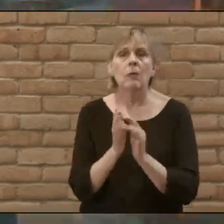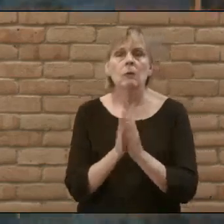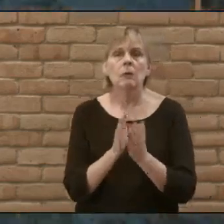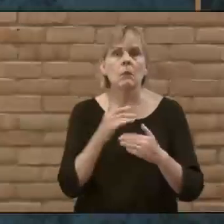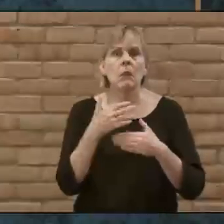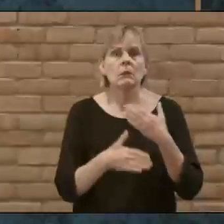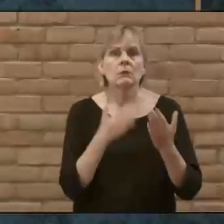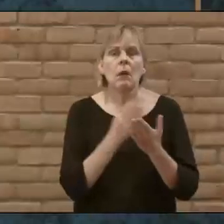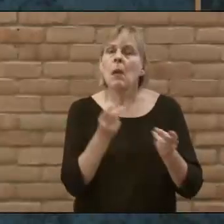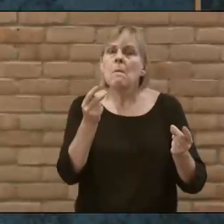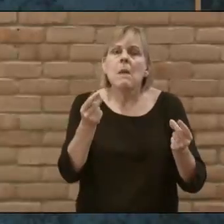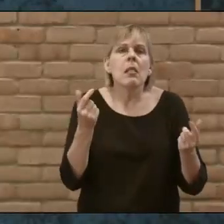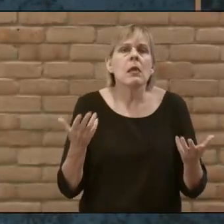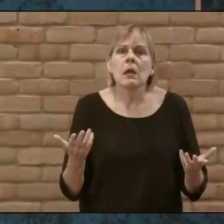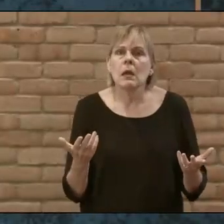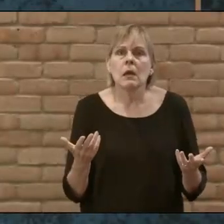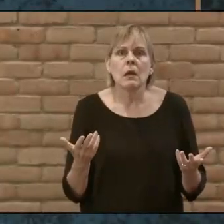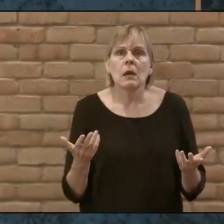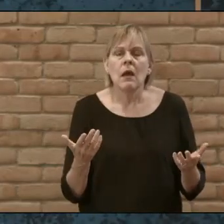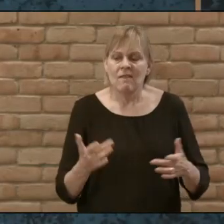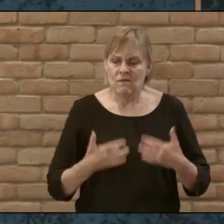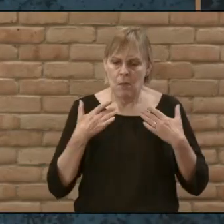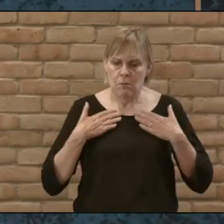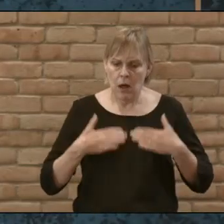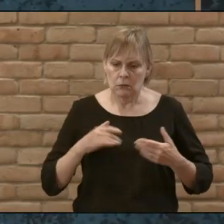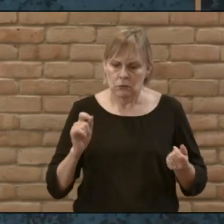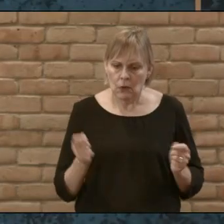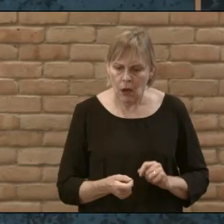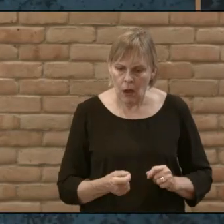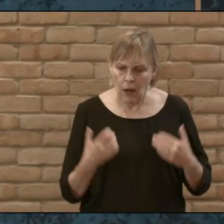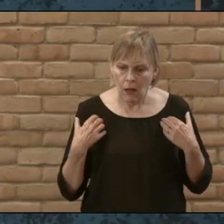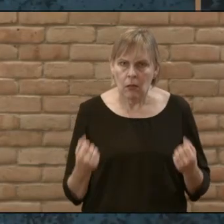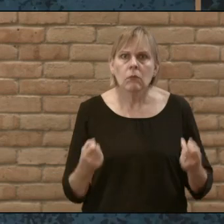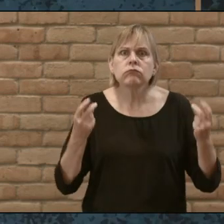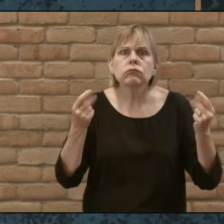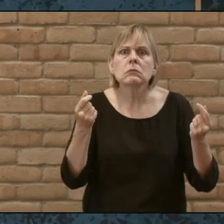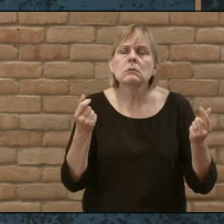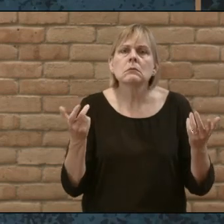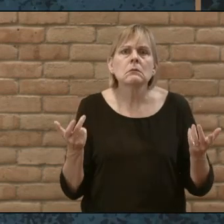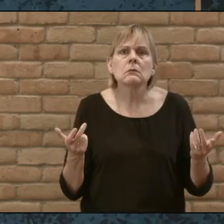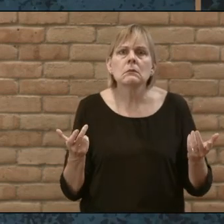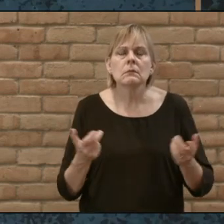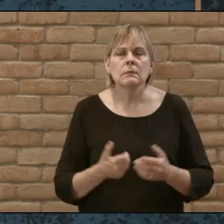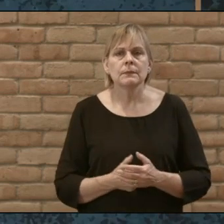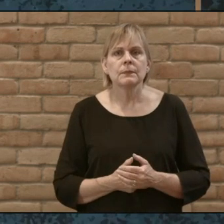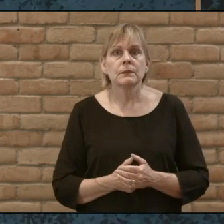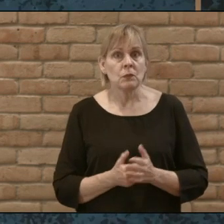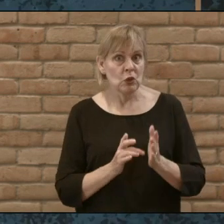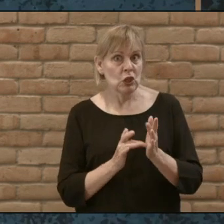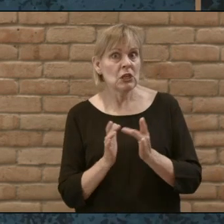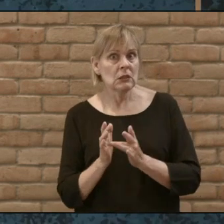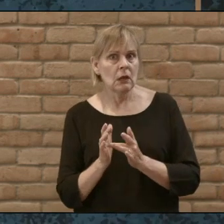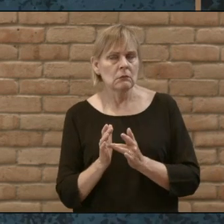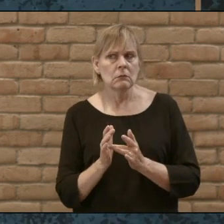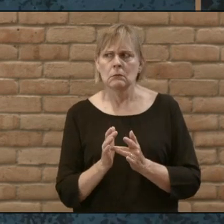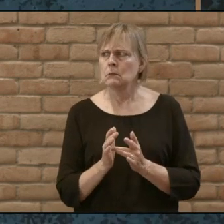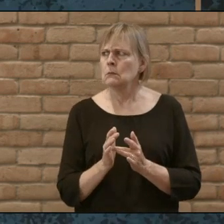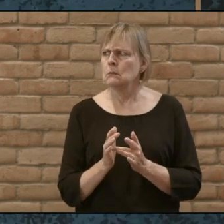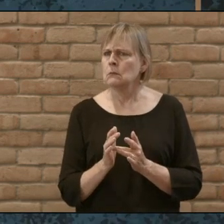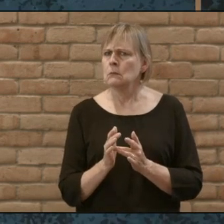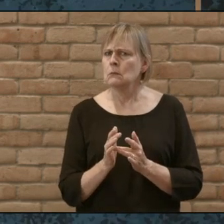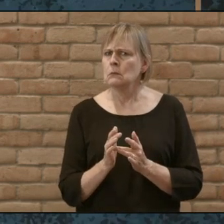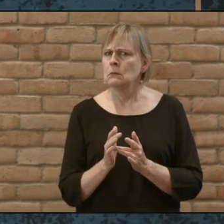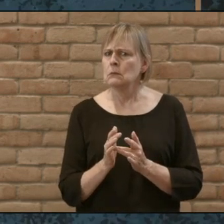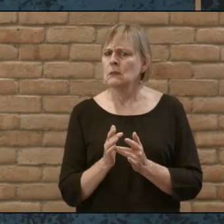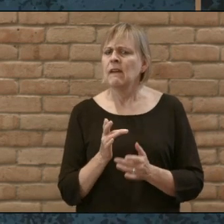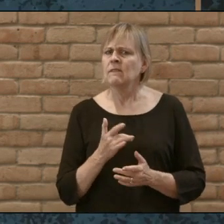stops immediately she could feel in her body she had been healed of her terrible condition and Jesus realized at once that healing